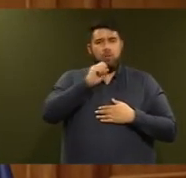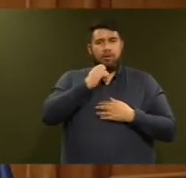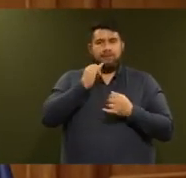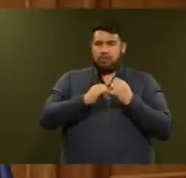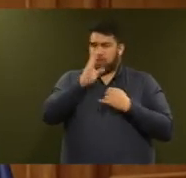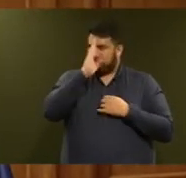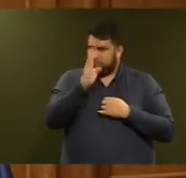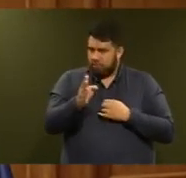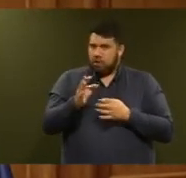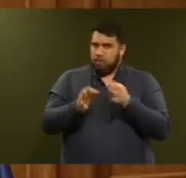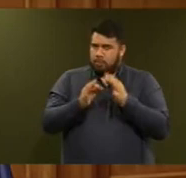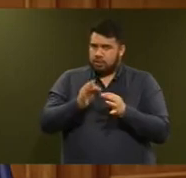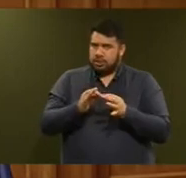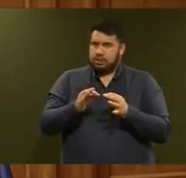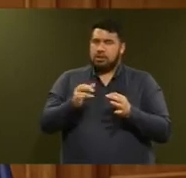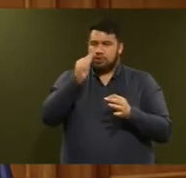personally political.